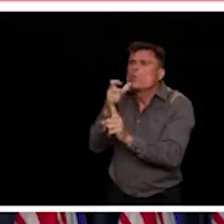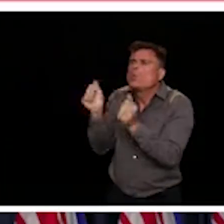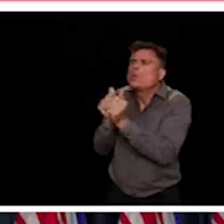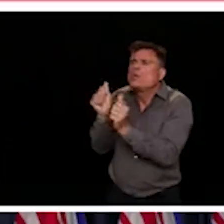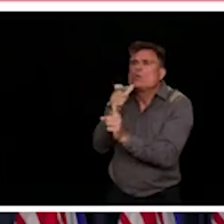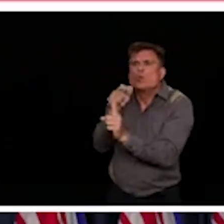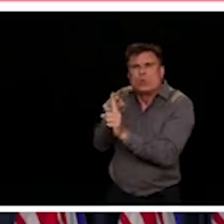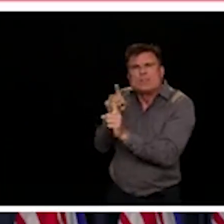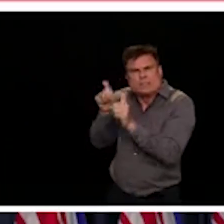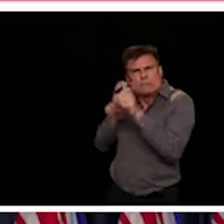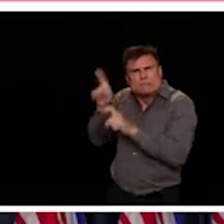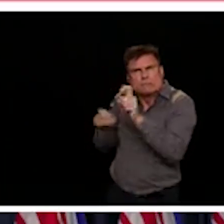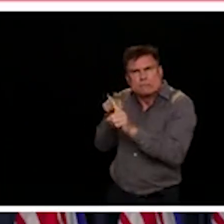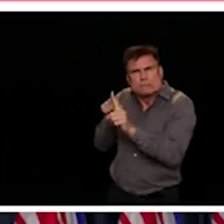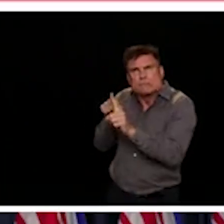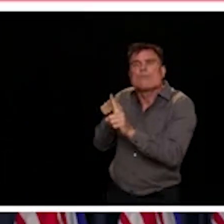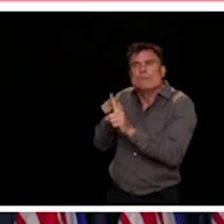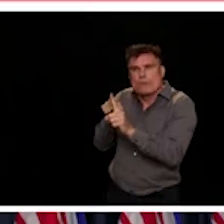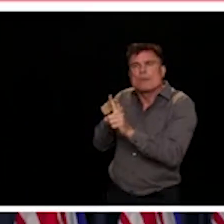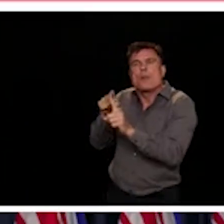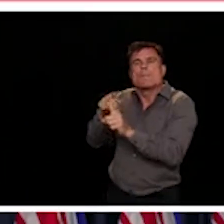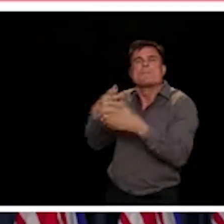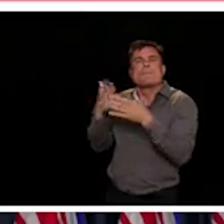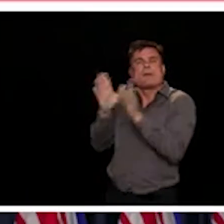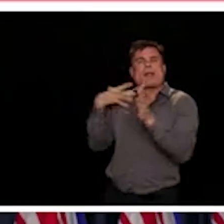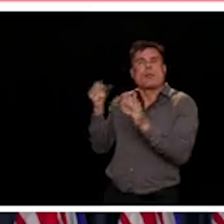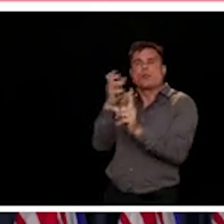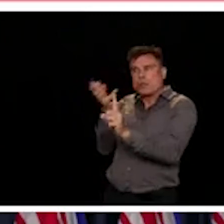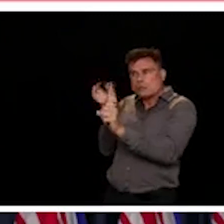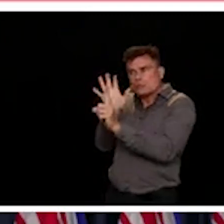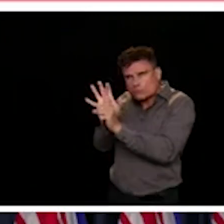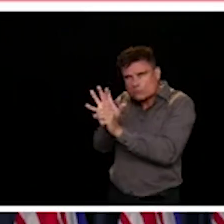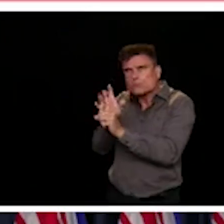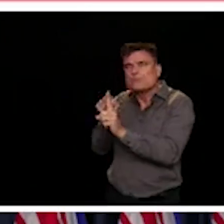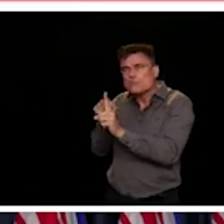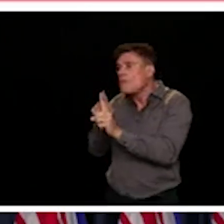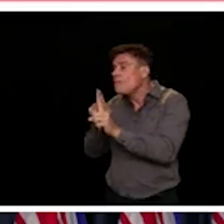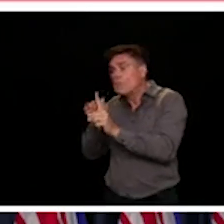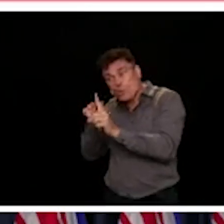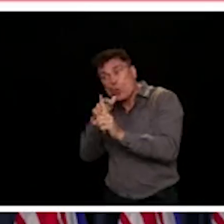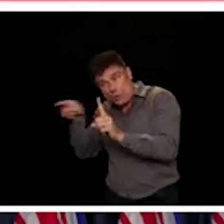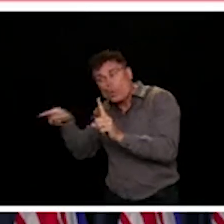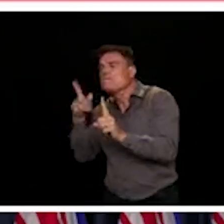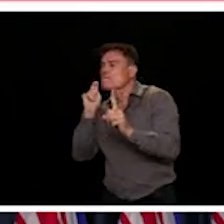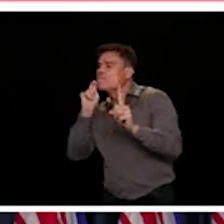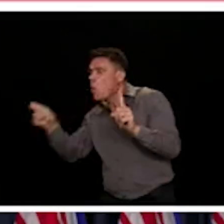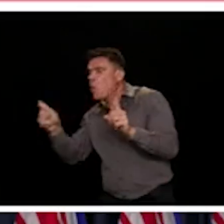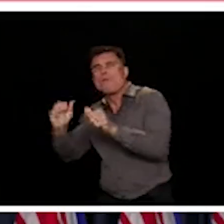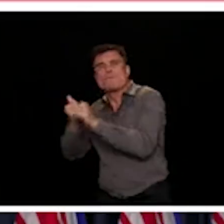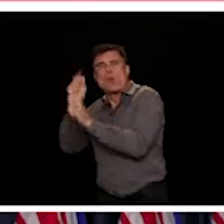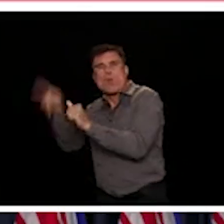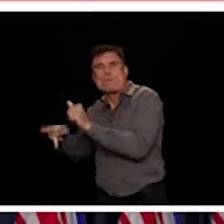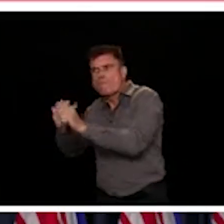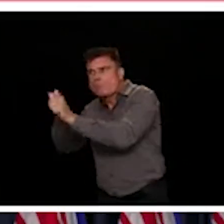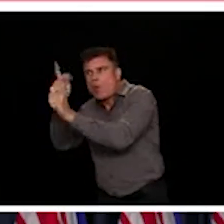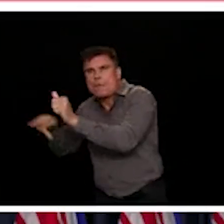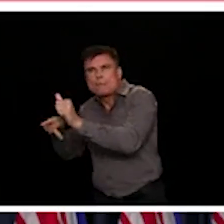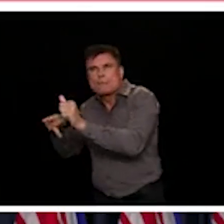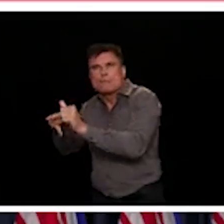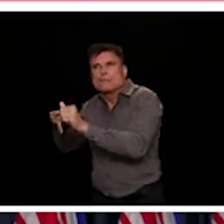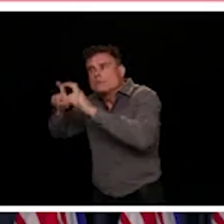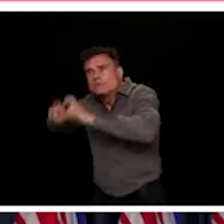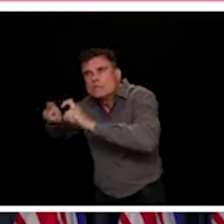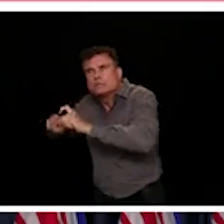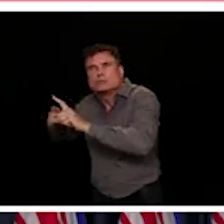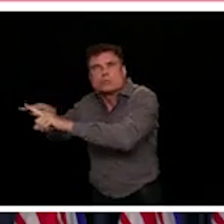of contact tracing and contact management. So these contact tracing models are ones that we've been